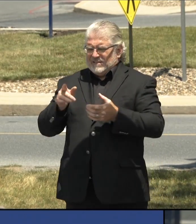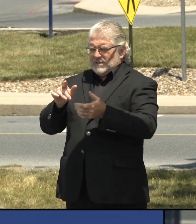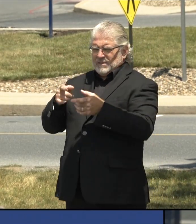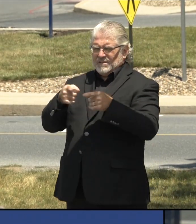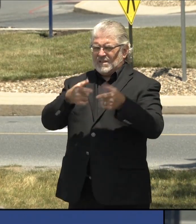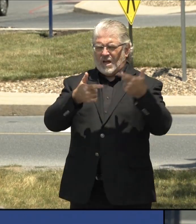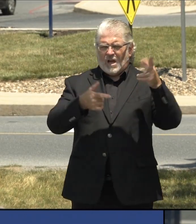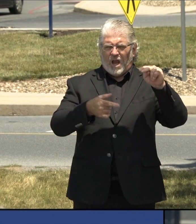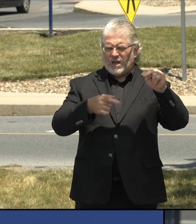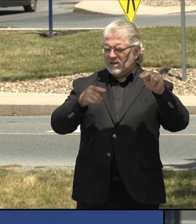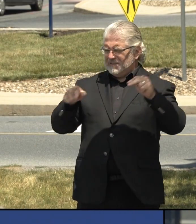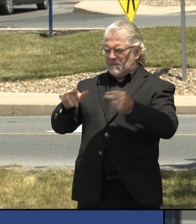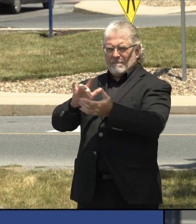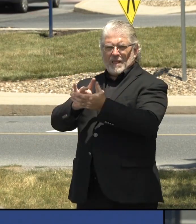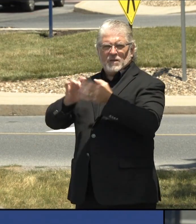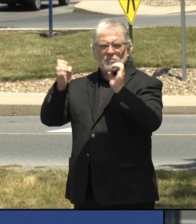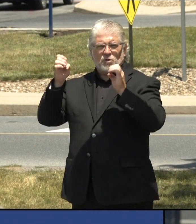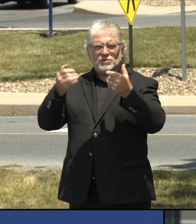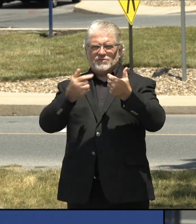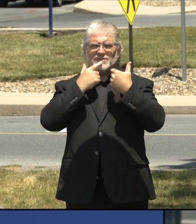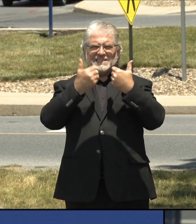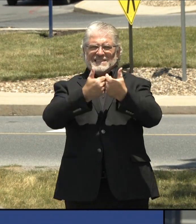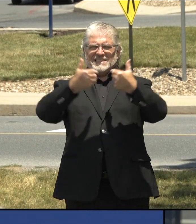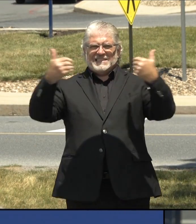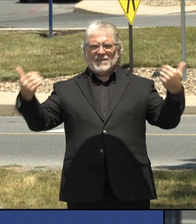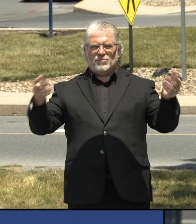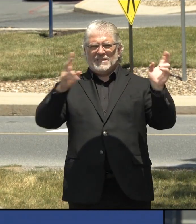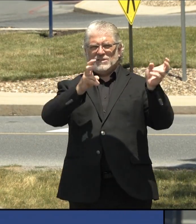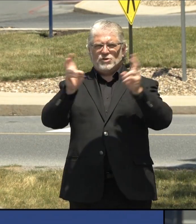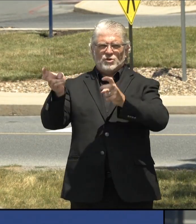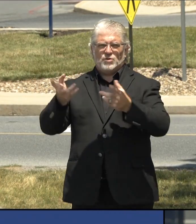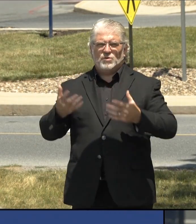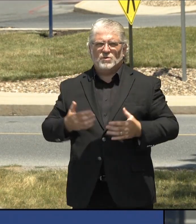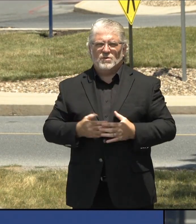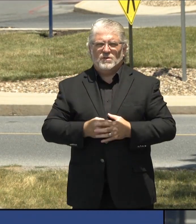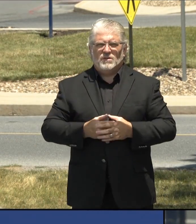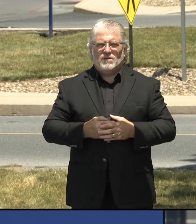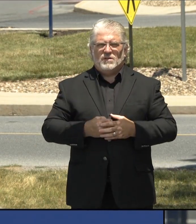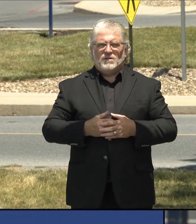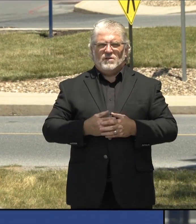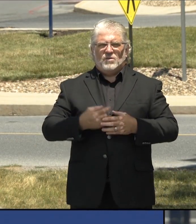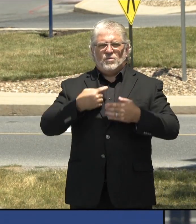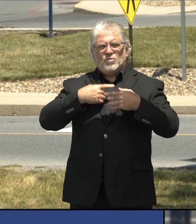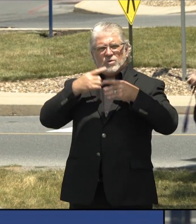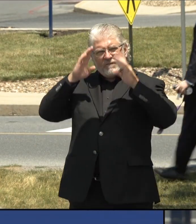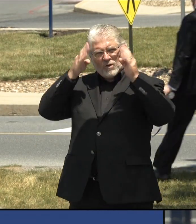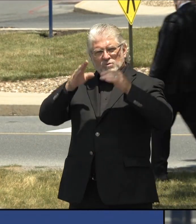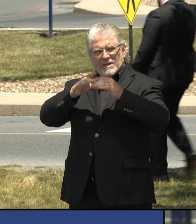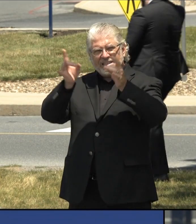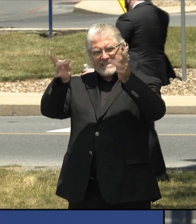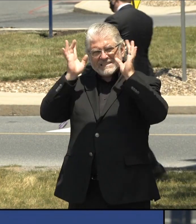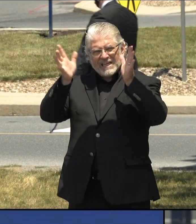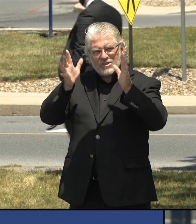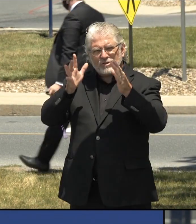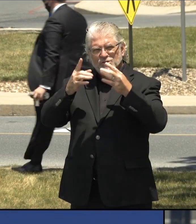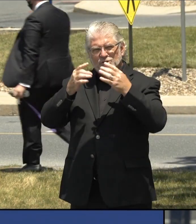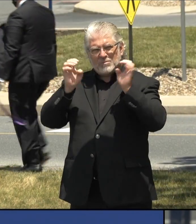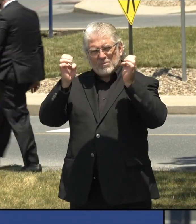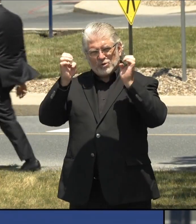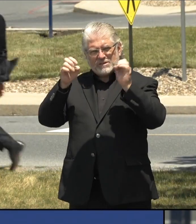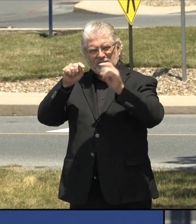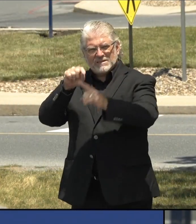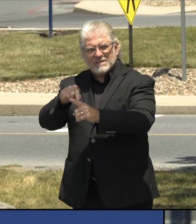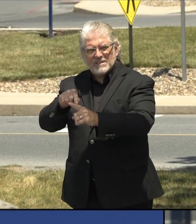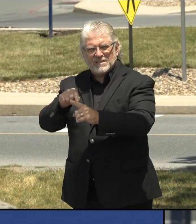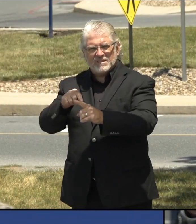Pennsylvania is the ability to target, uh, uh, disaster declarations to this specific problem. Uh, right now,